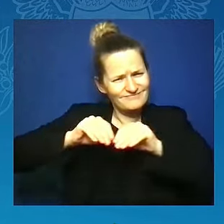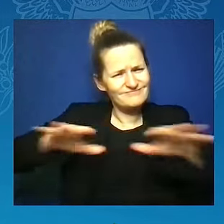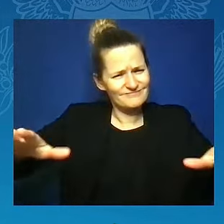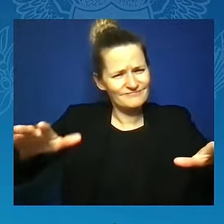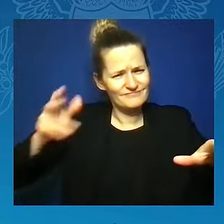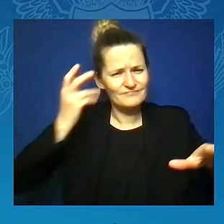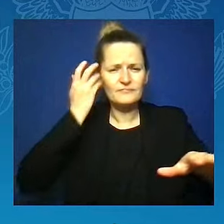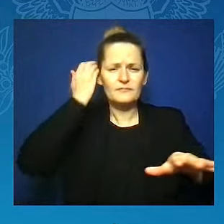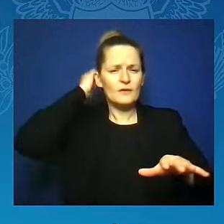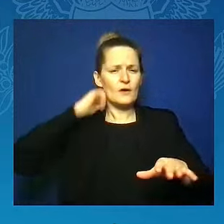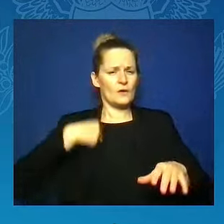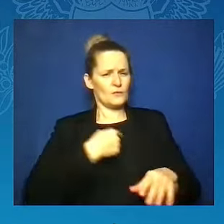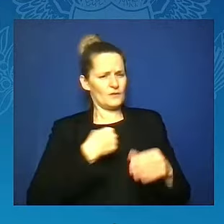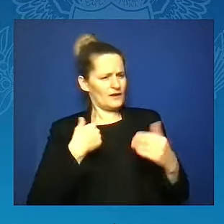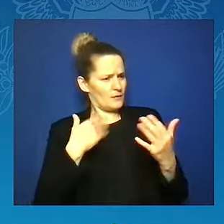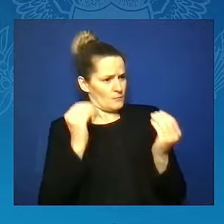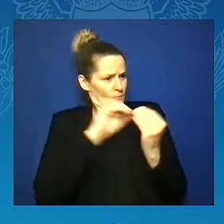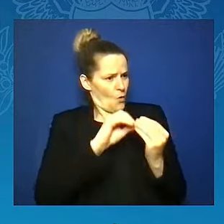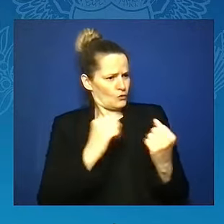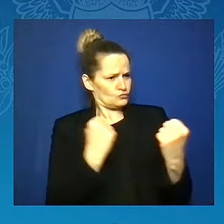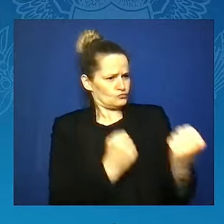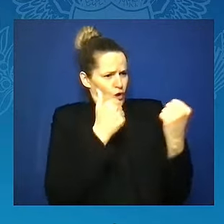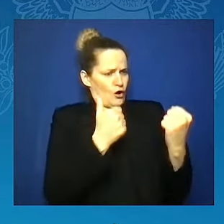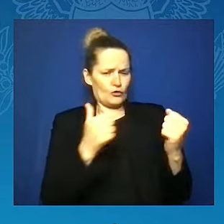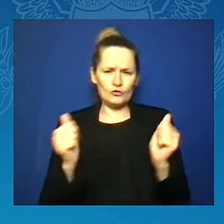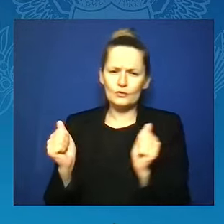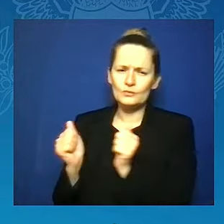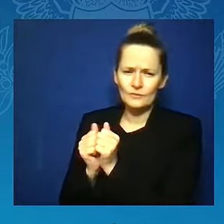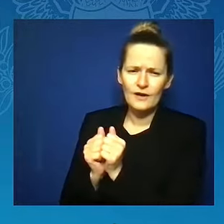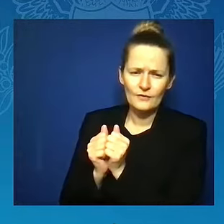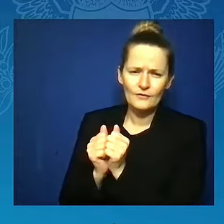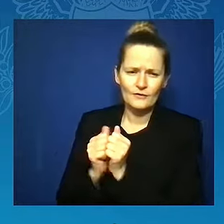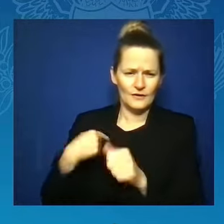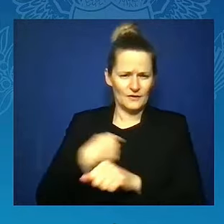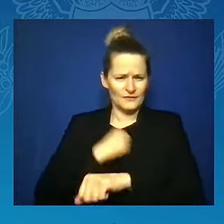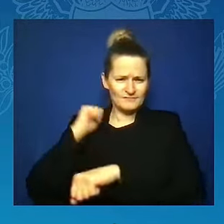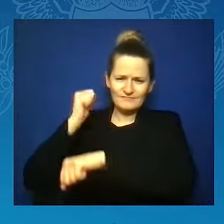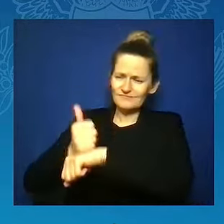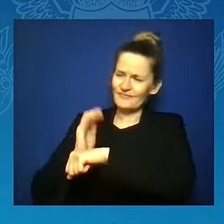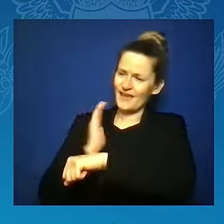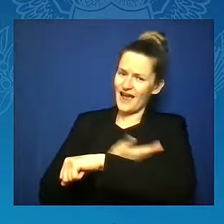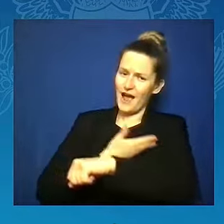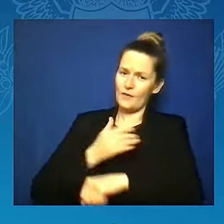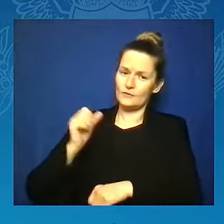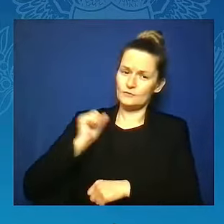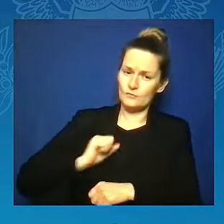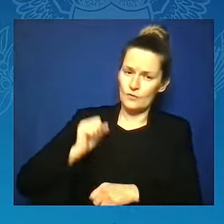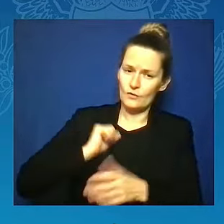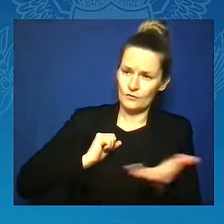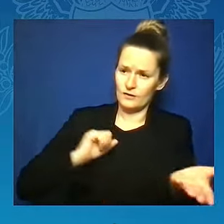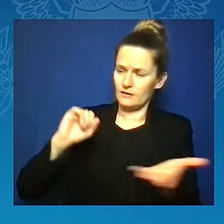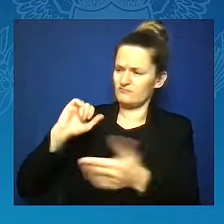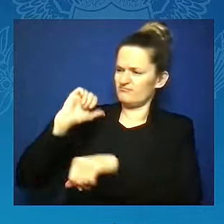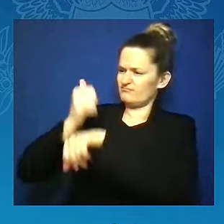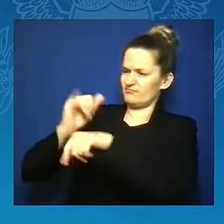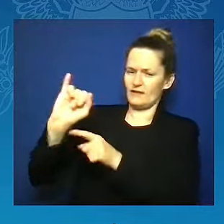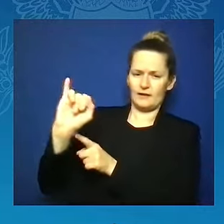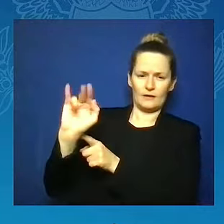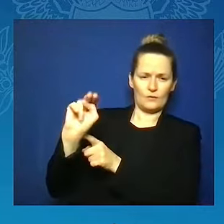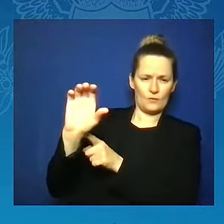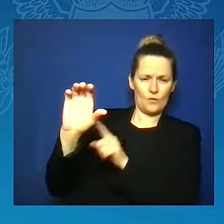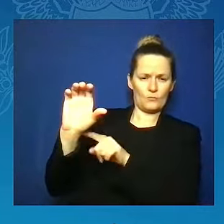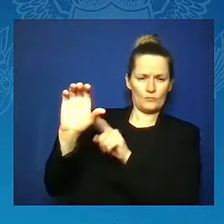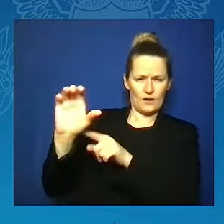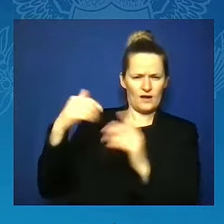Since its inception, Zeta Phi Beta Sorority Incorporated has chronicled a number of firsts. We were the